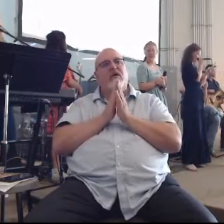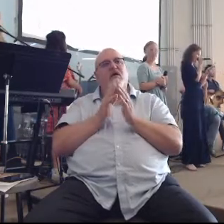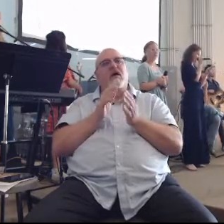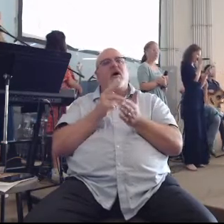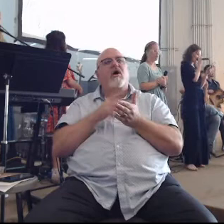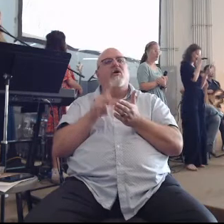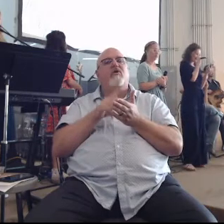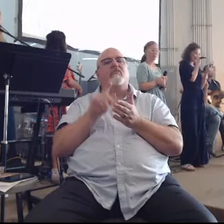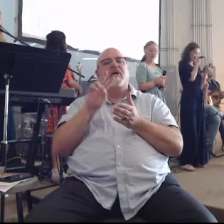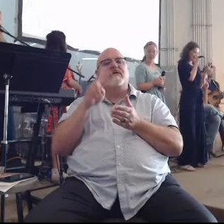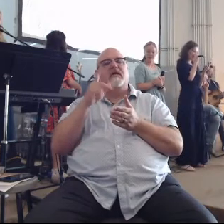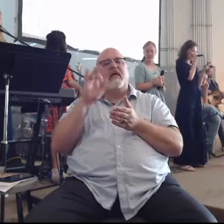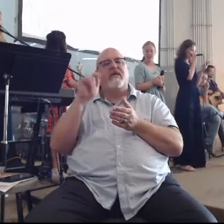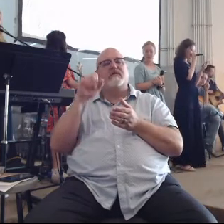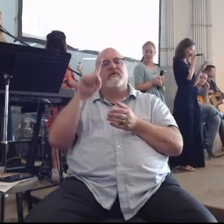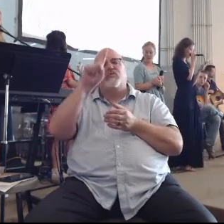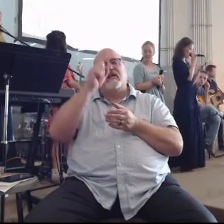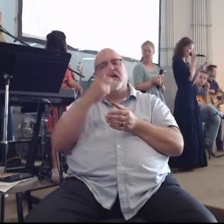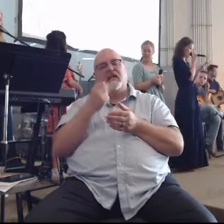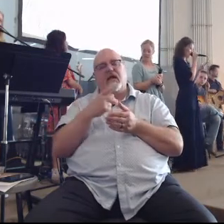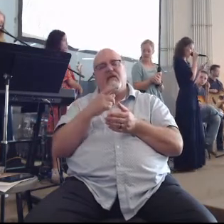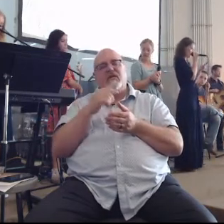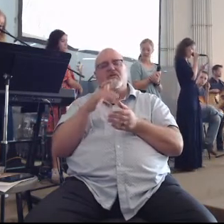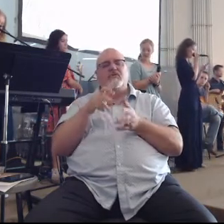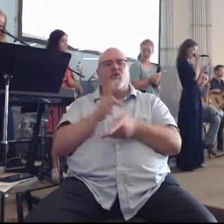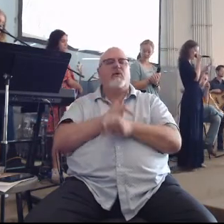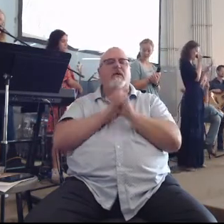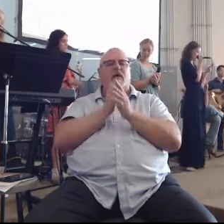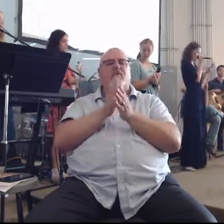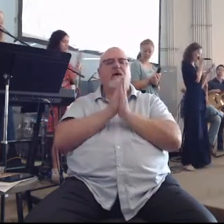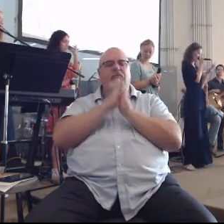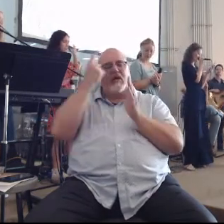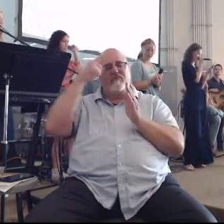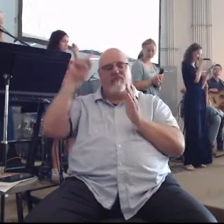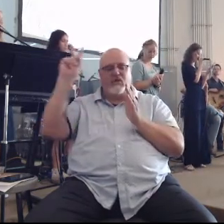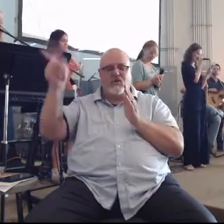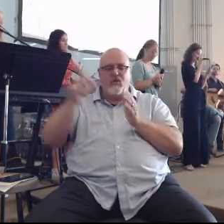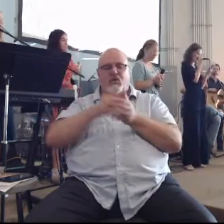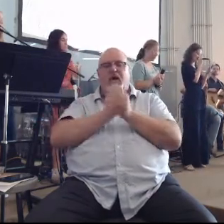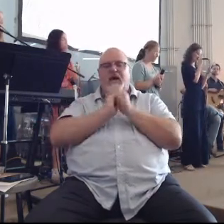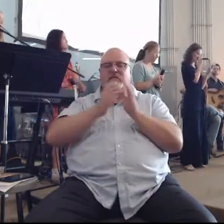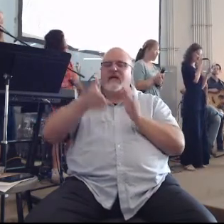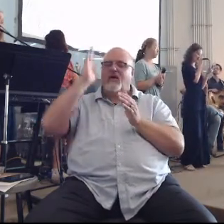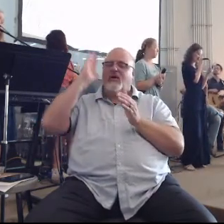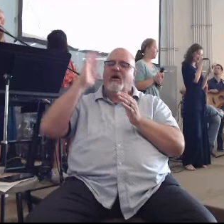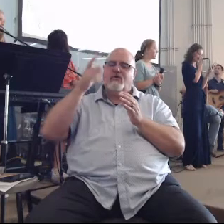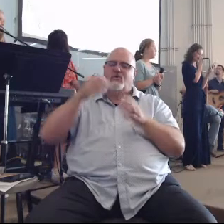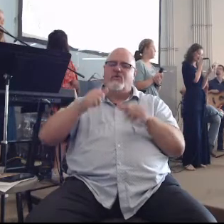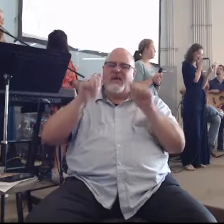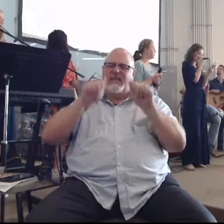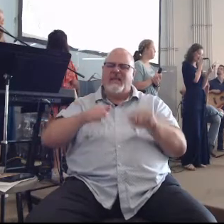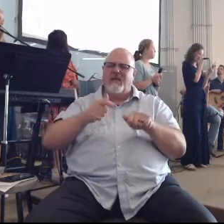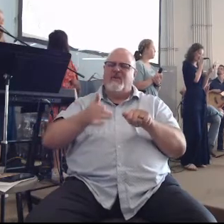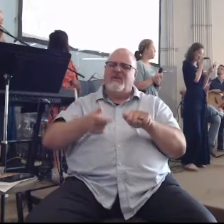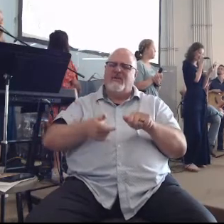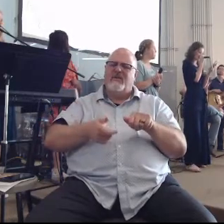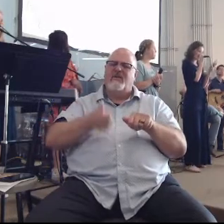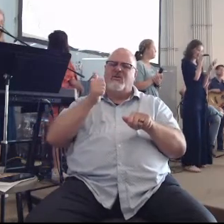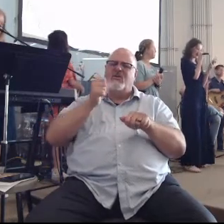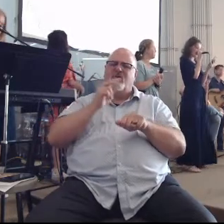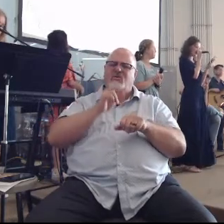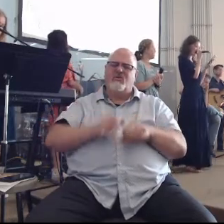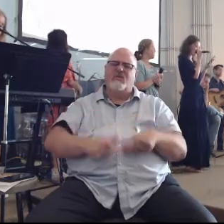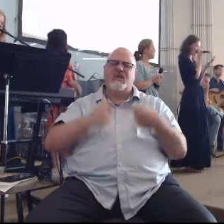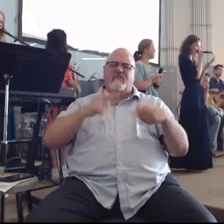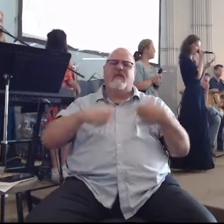is 2 Thessalonians 1.11. So we keep on praying for you, asking our God to enable you to live a life worthy